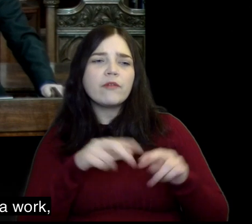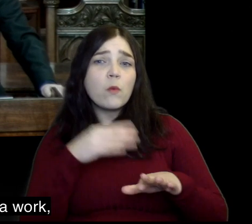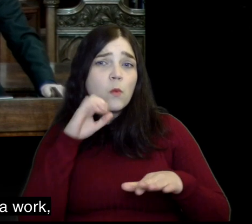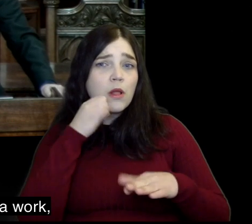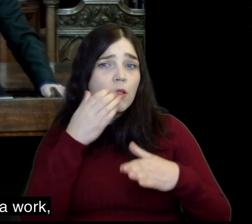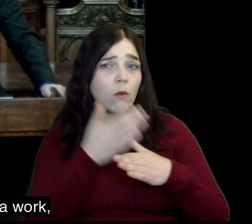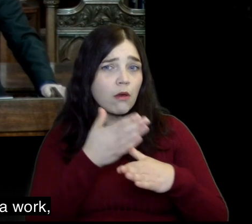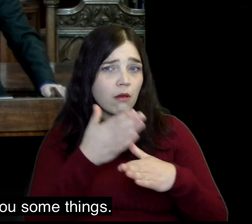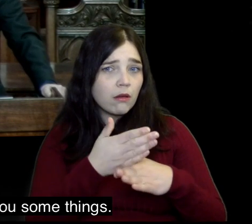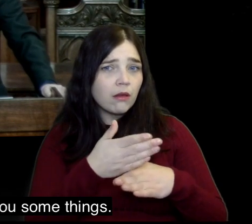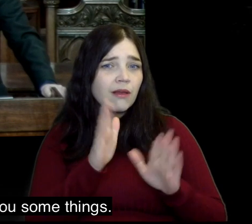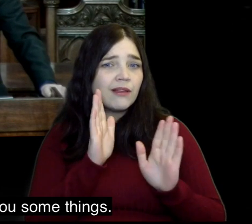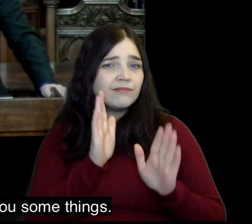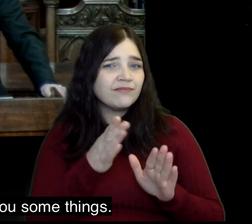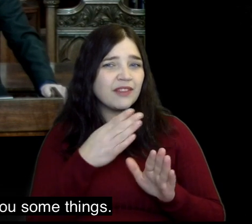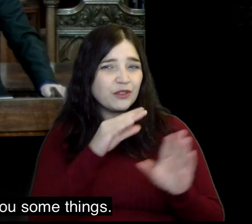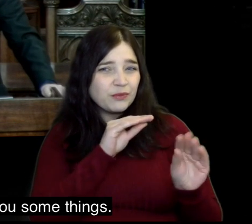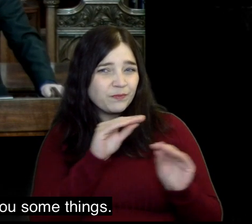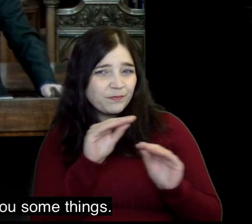But if this is going to work